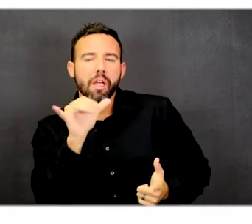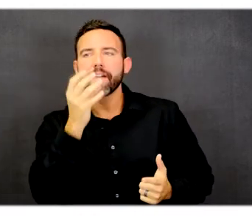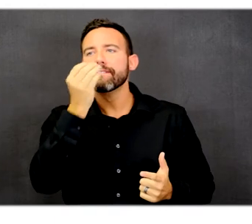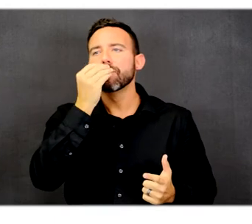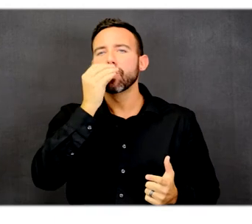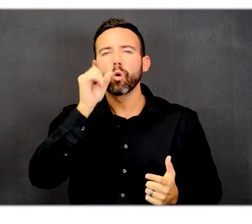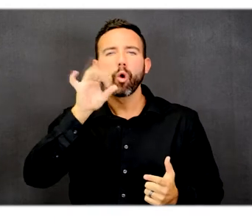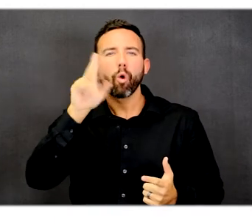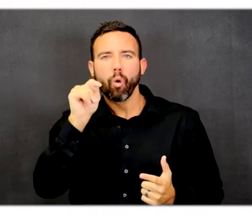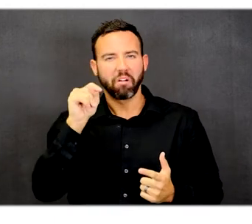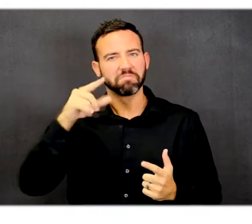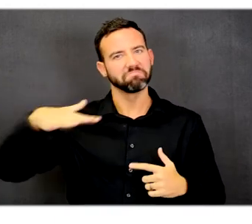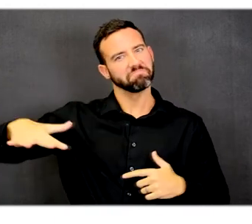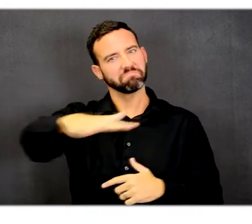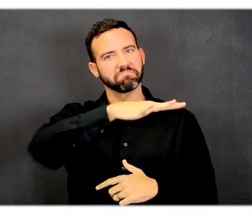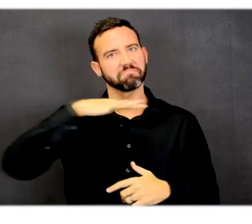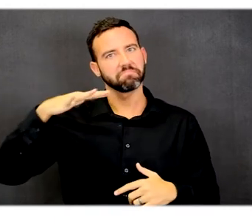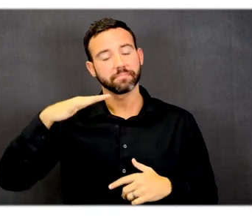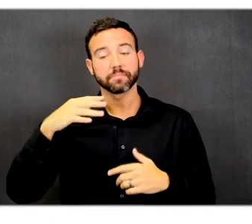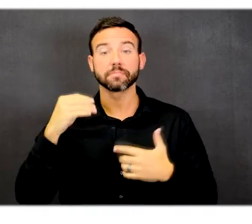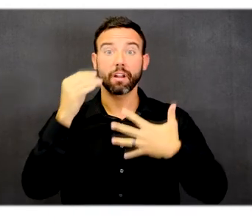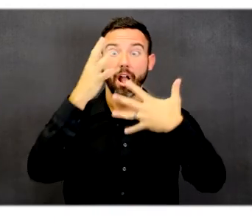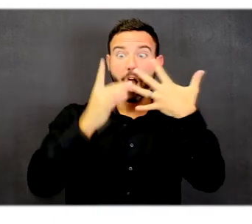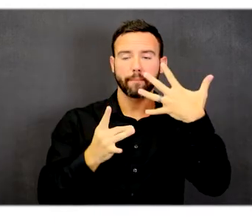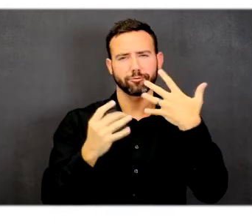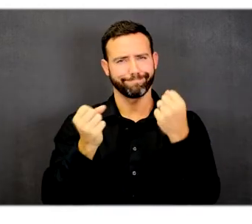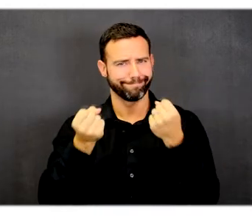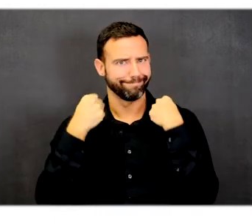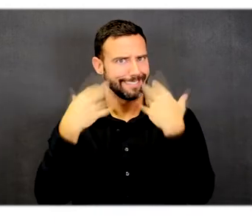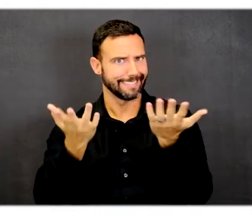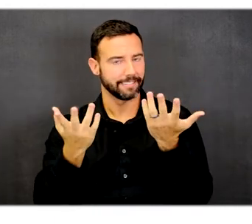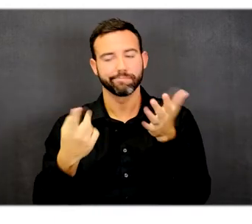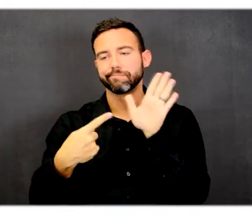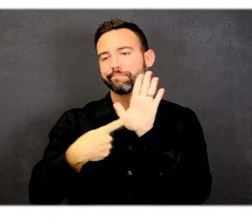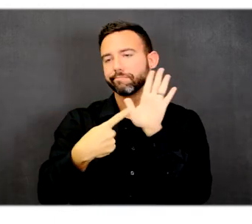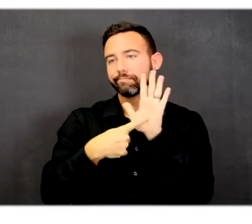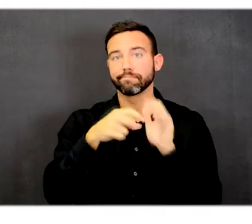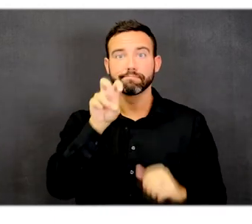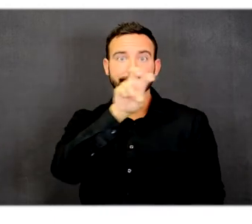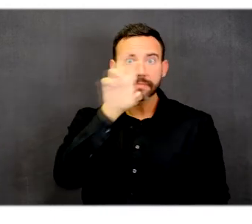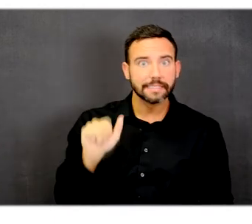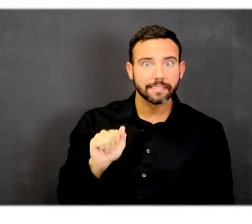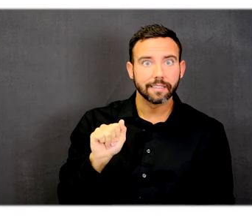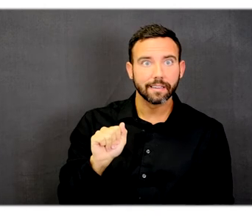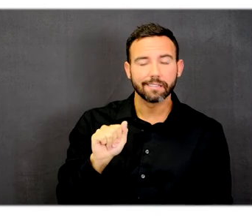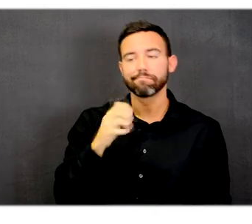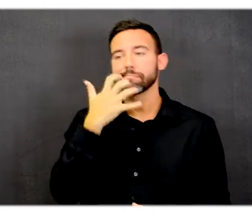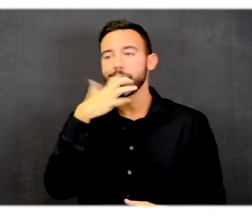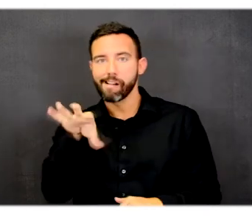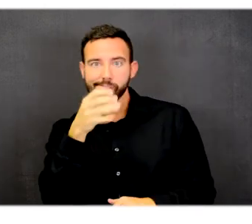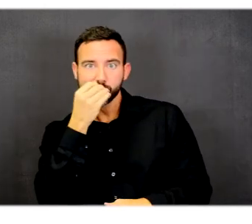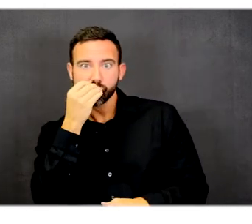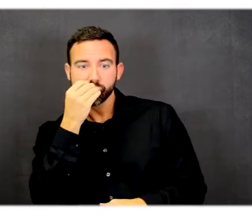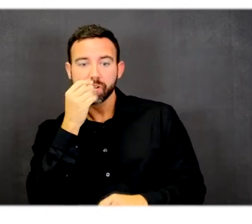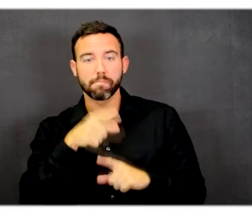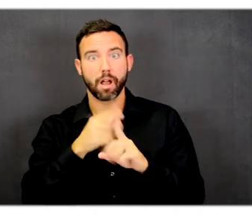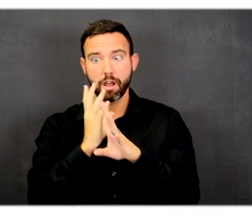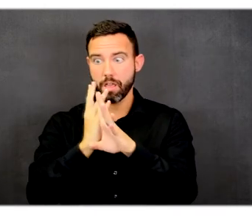and employees have many options from which to choose. Including pizza and hot meals, but do not have to wait in long lines.